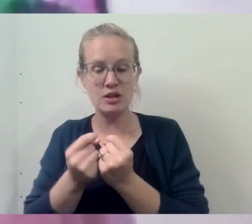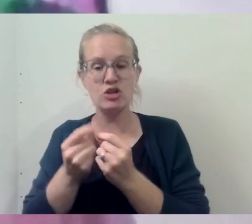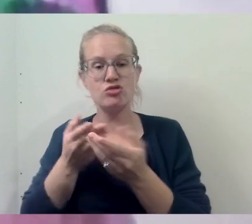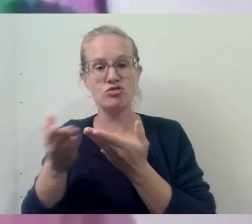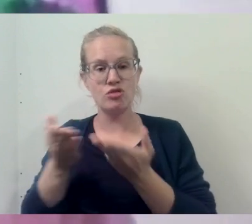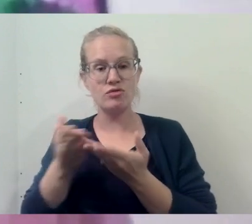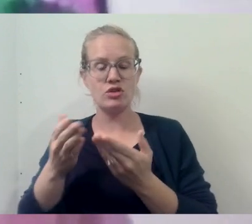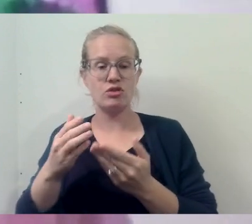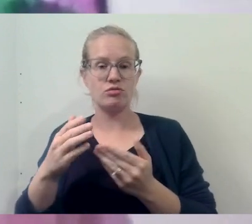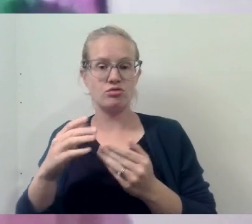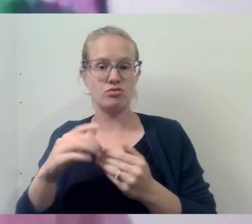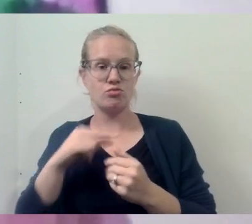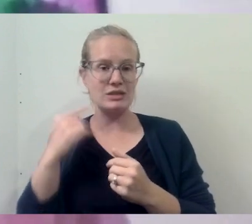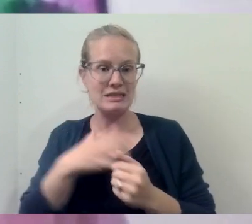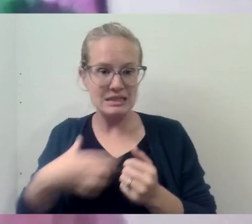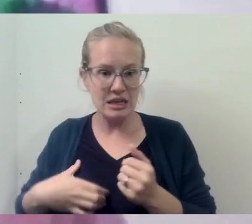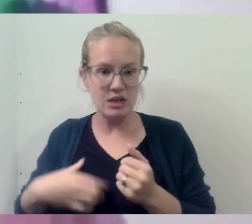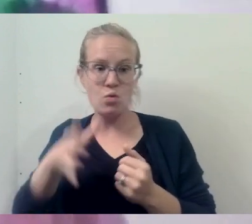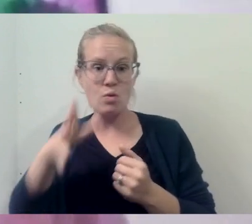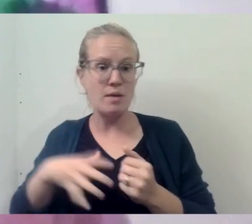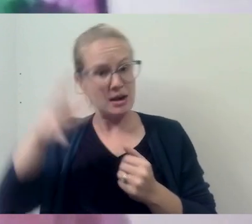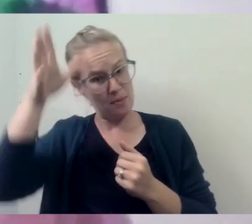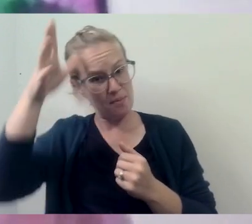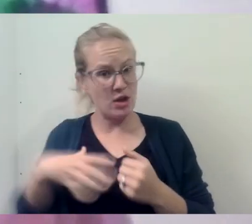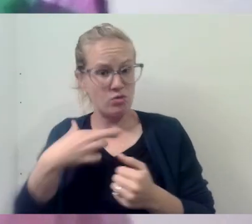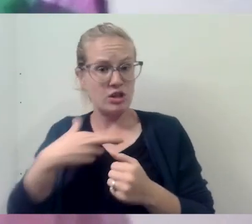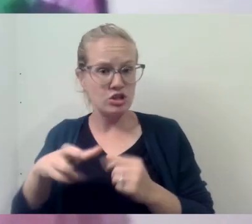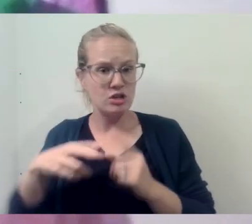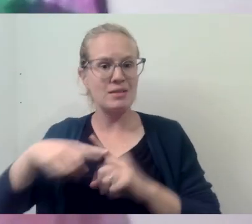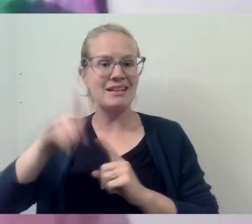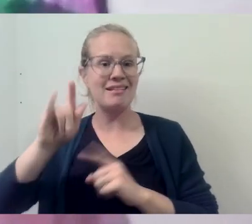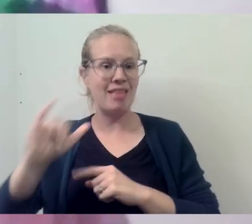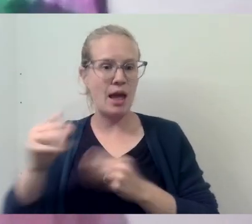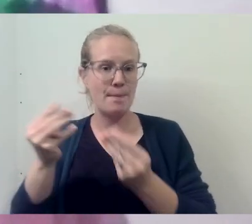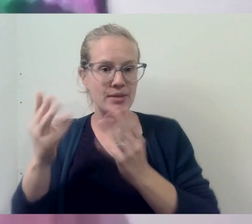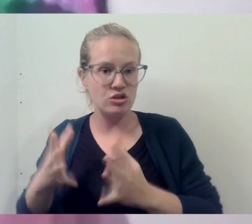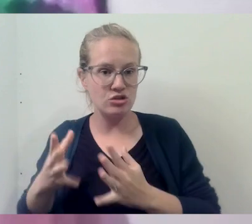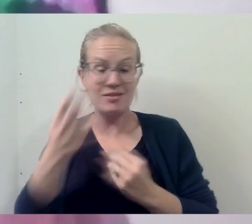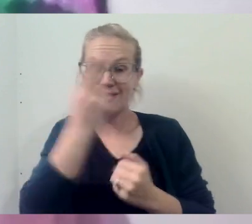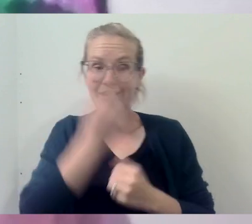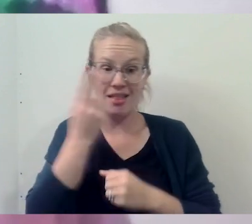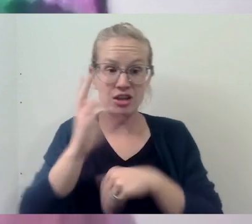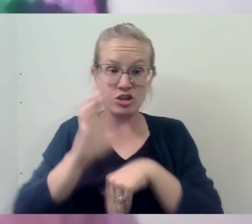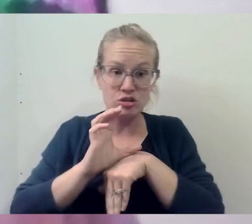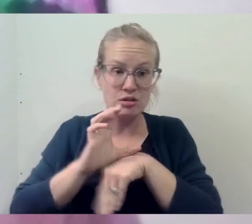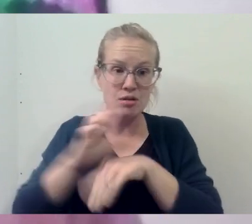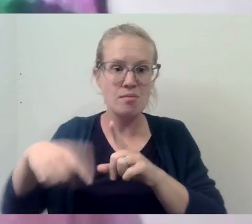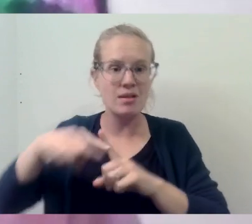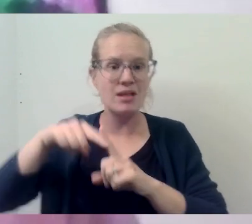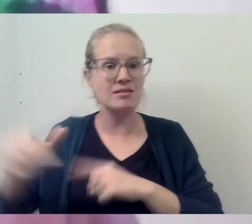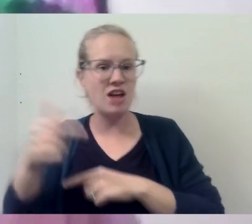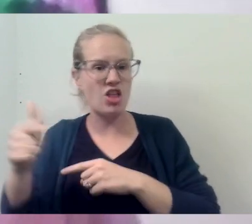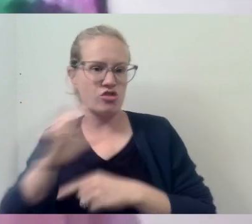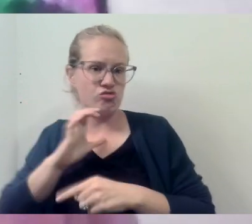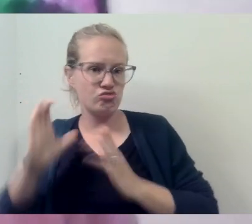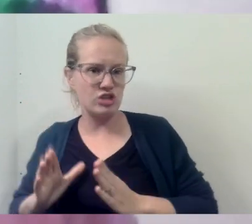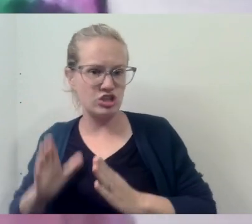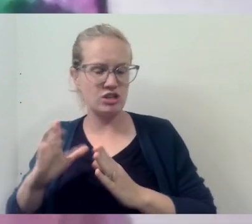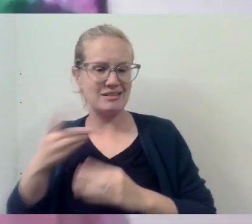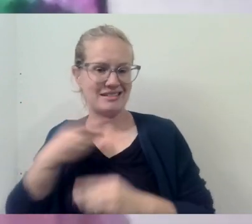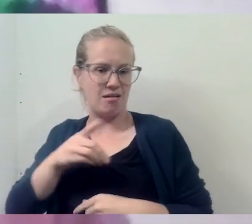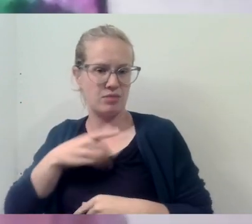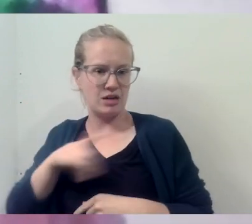clergy, women and men religious, as well as lay ecclesial ministers of both the Catholic Church and some other Christian